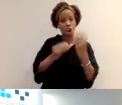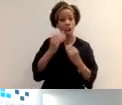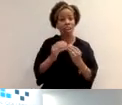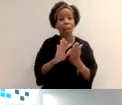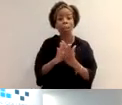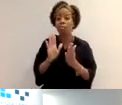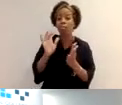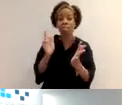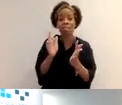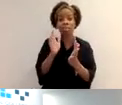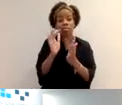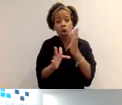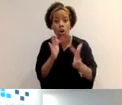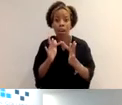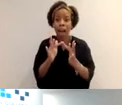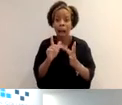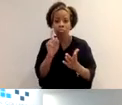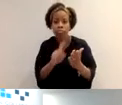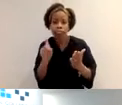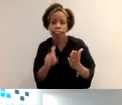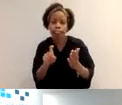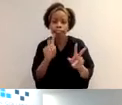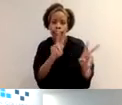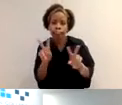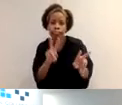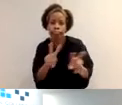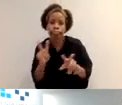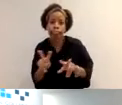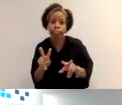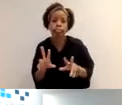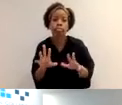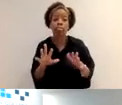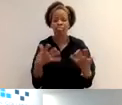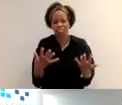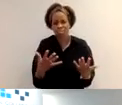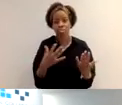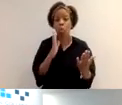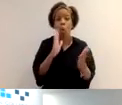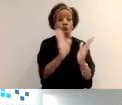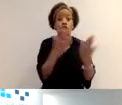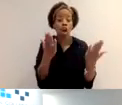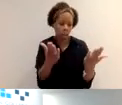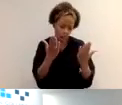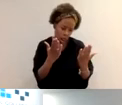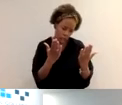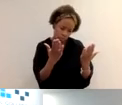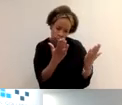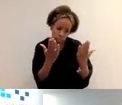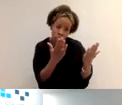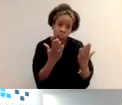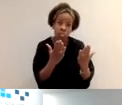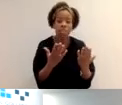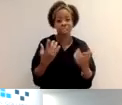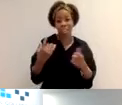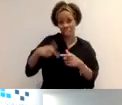e-learning, internet research. You may have found, because obviously the challenge is the last year, that you've done a lot more self-directed learning than normal.